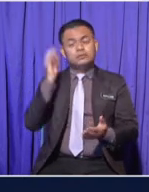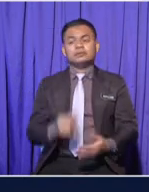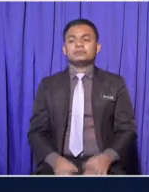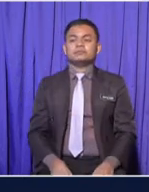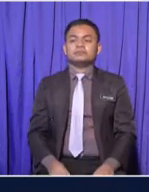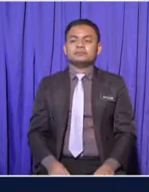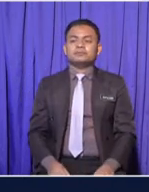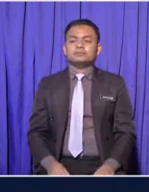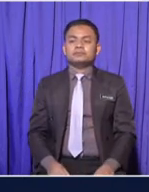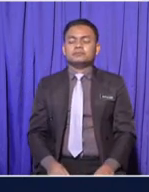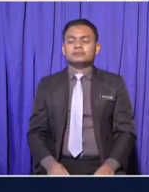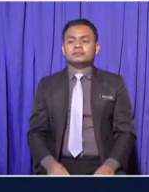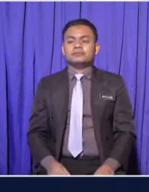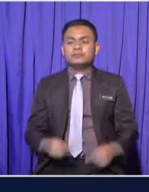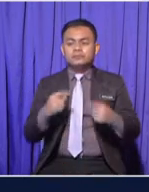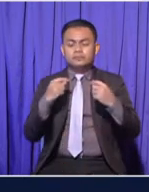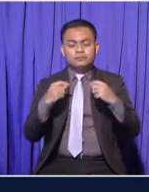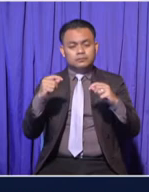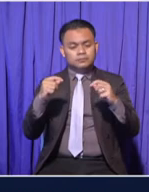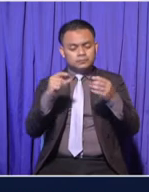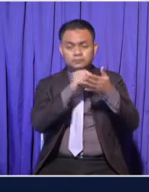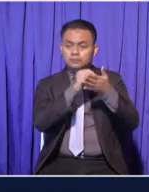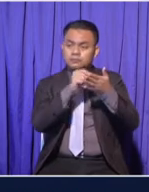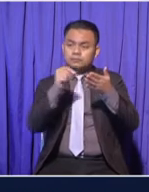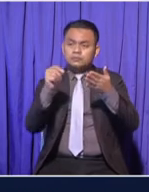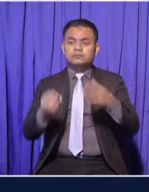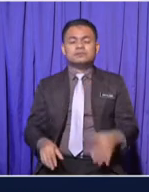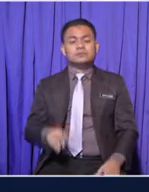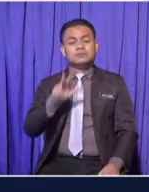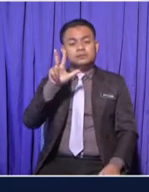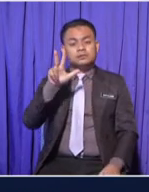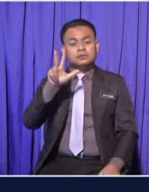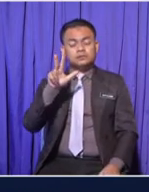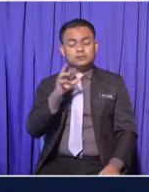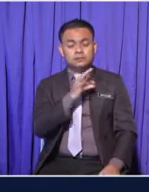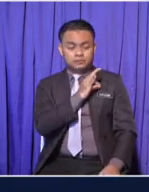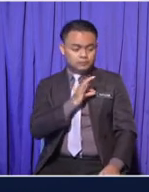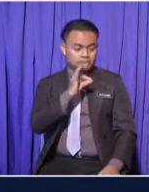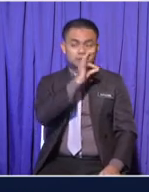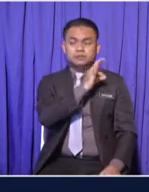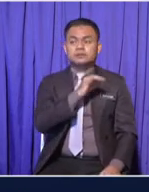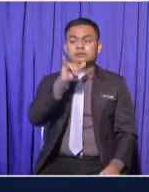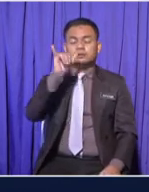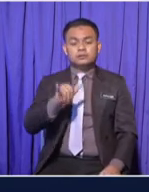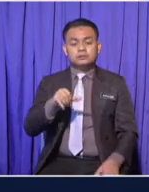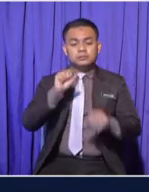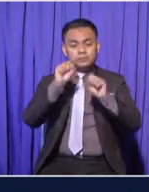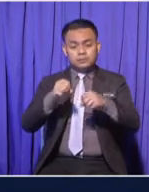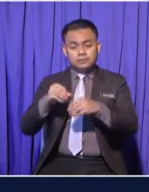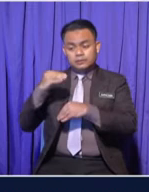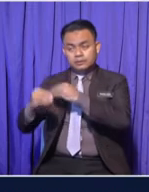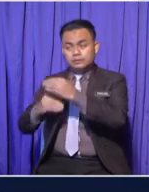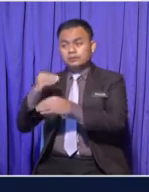Try To list down Three fissures That can be Inherited